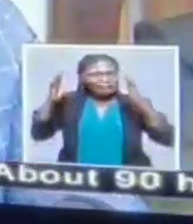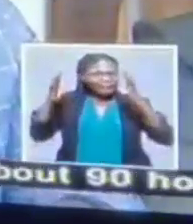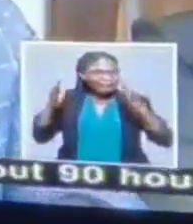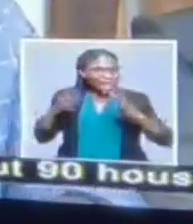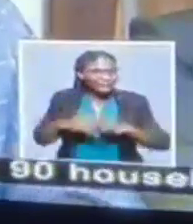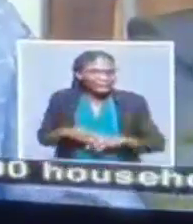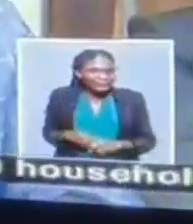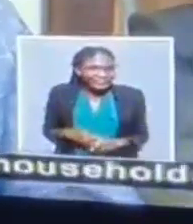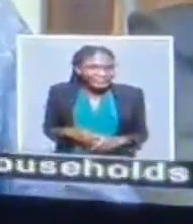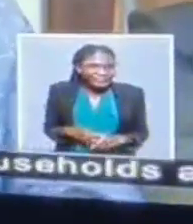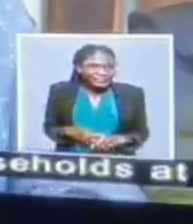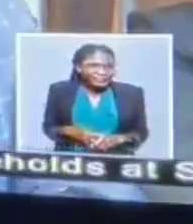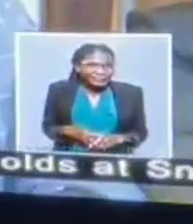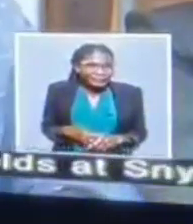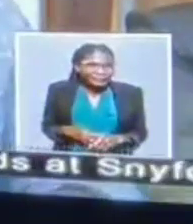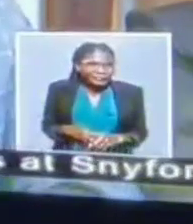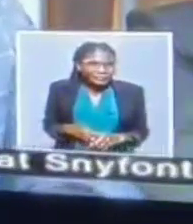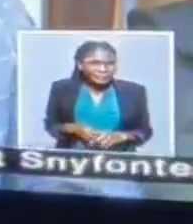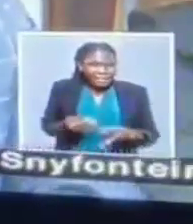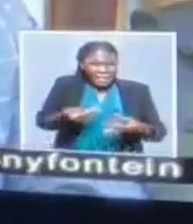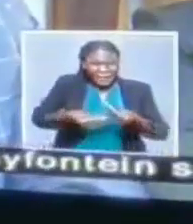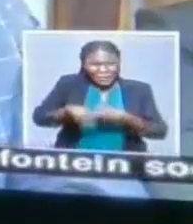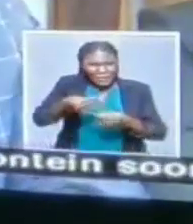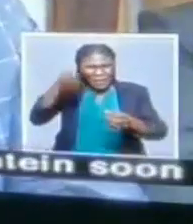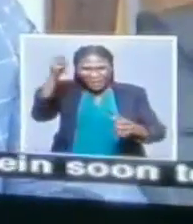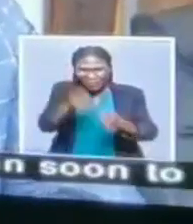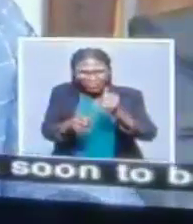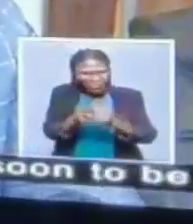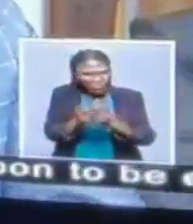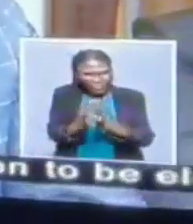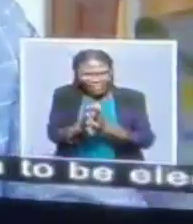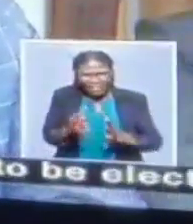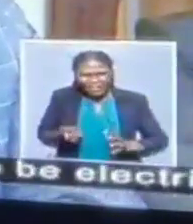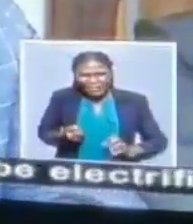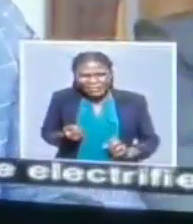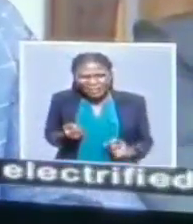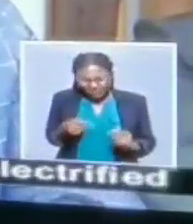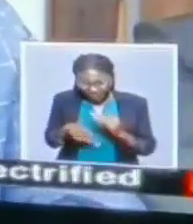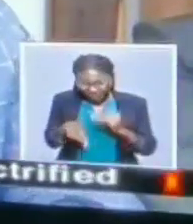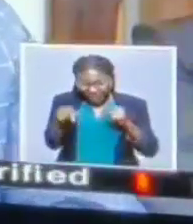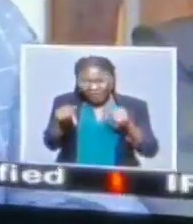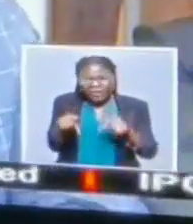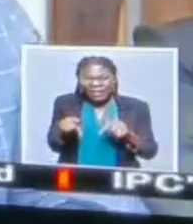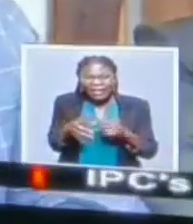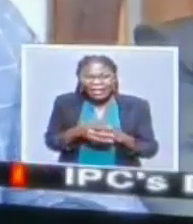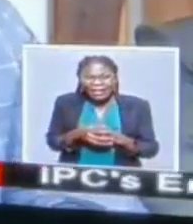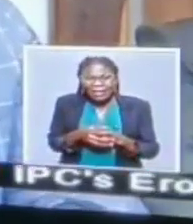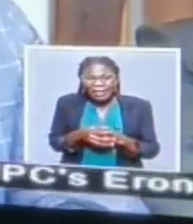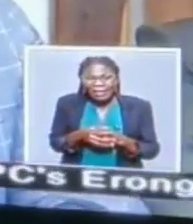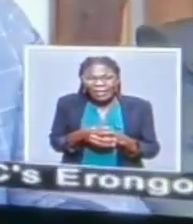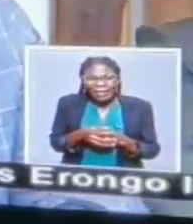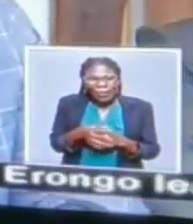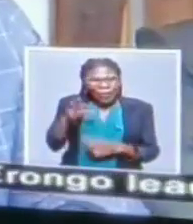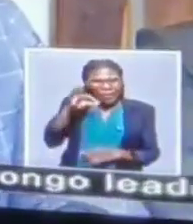We are faced with economic threat, where cost of living has